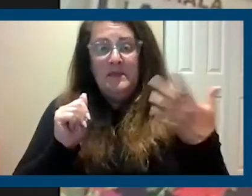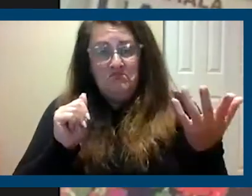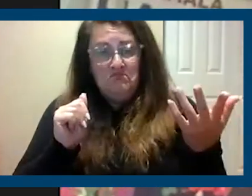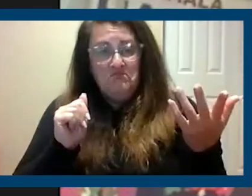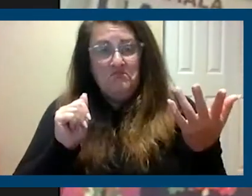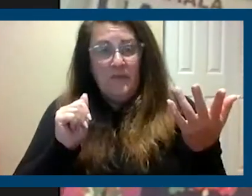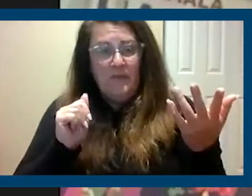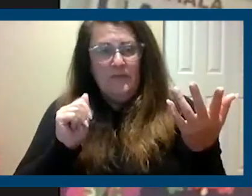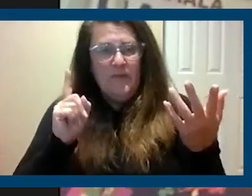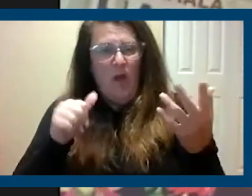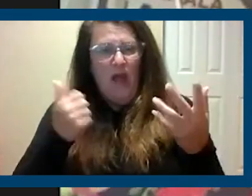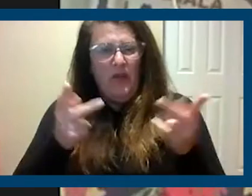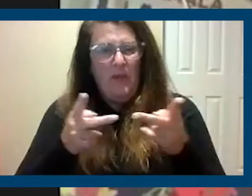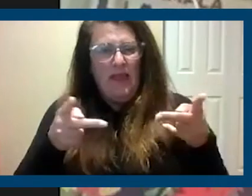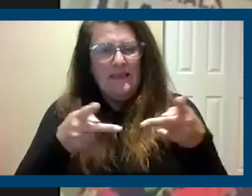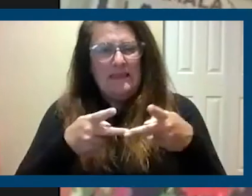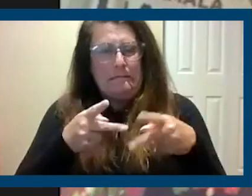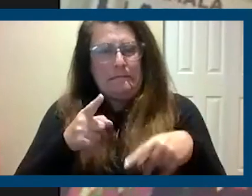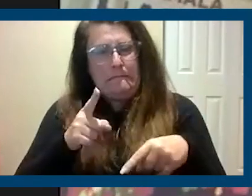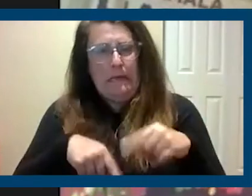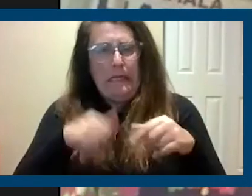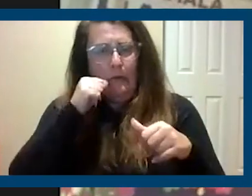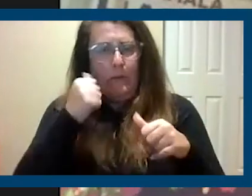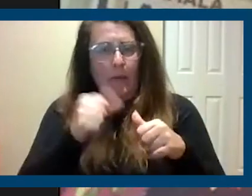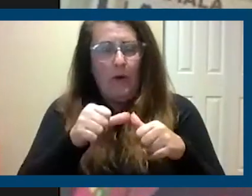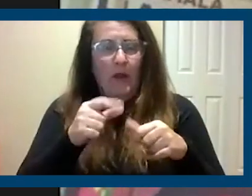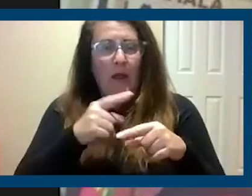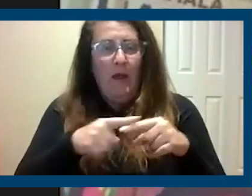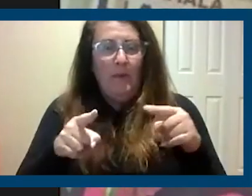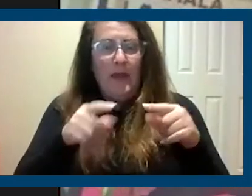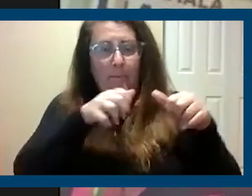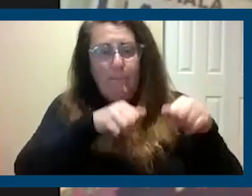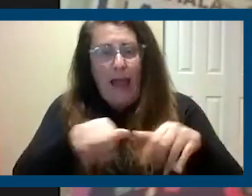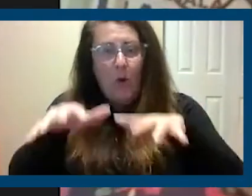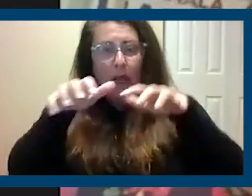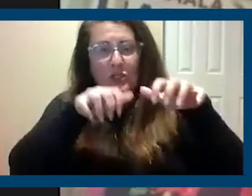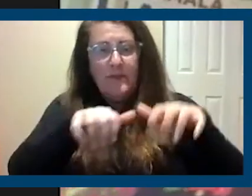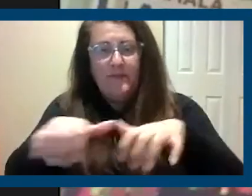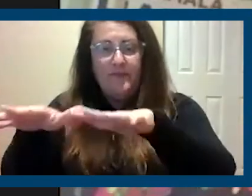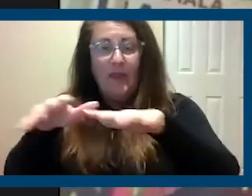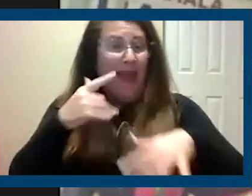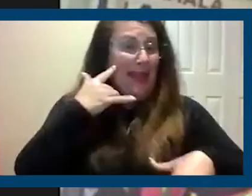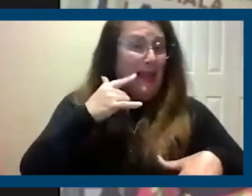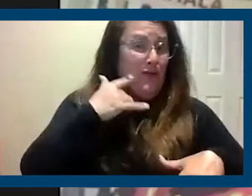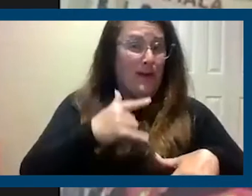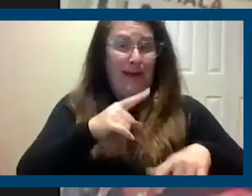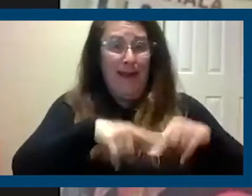There was one other place and I can't think of it, but it's like a migration because they cannot afford to live here. And the ones that choose to stay,